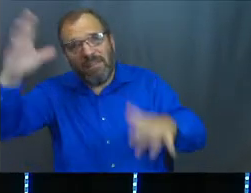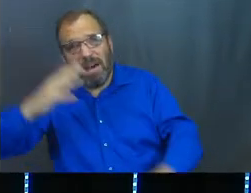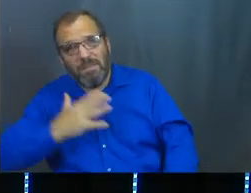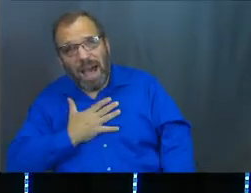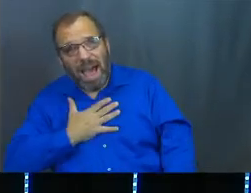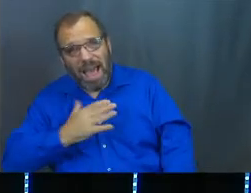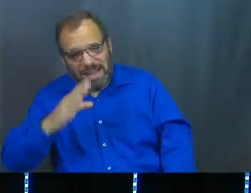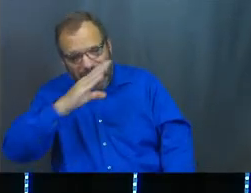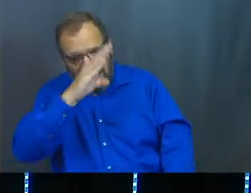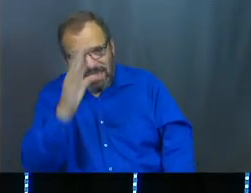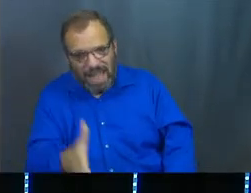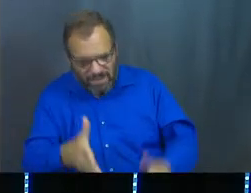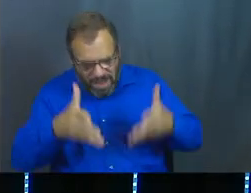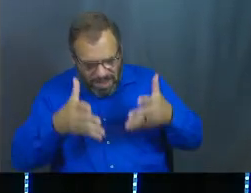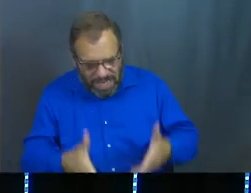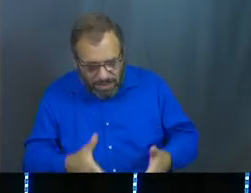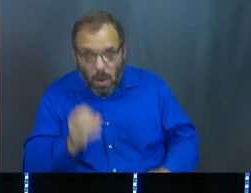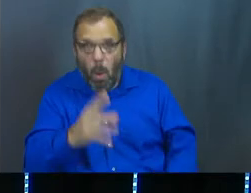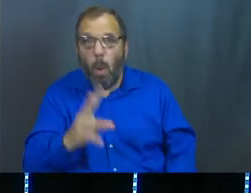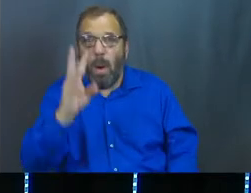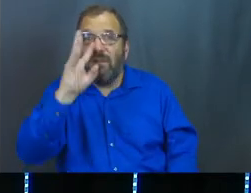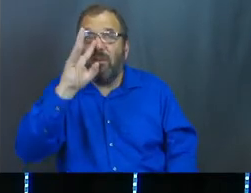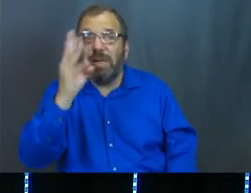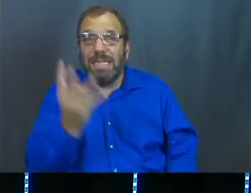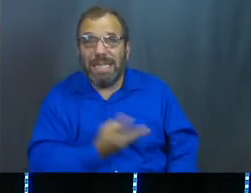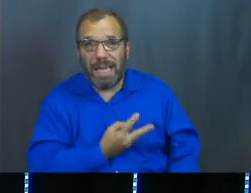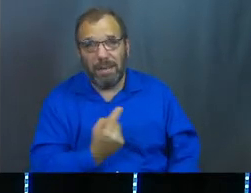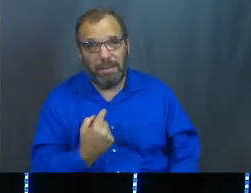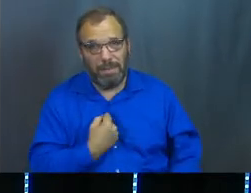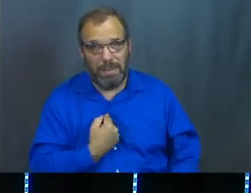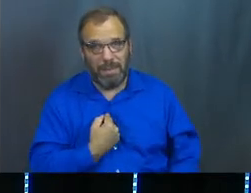never leave me nor forsake me.